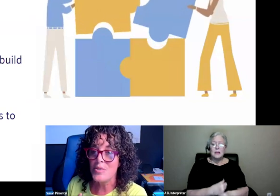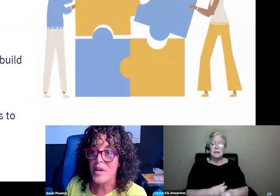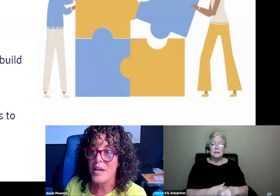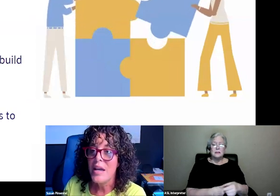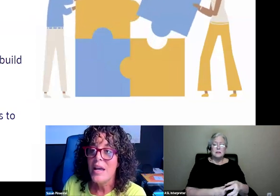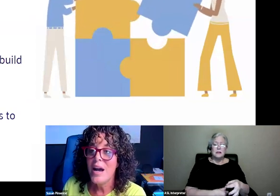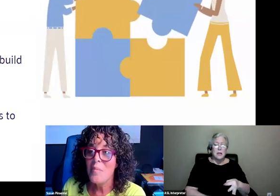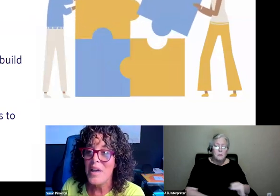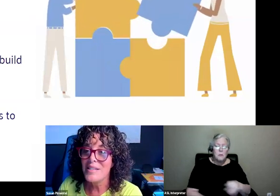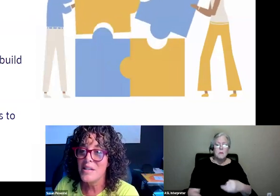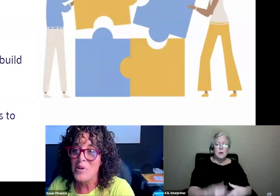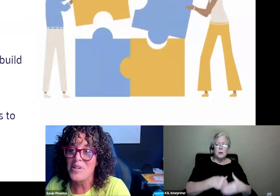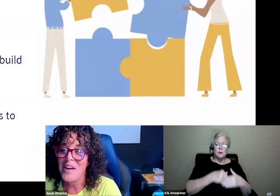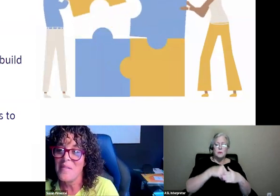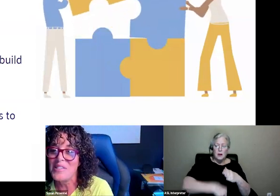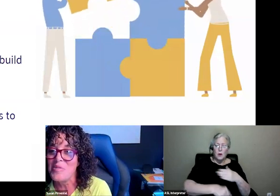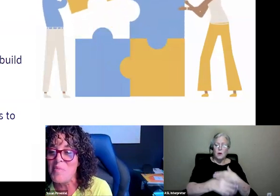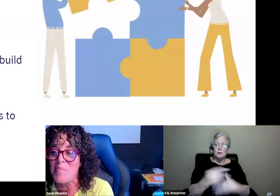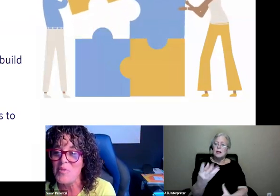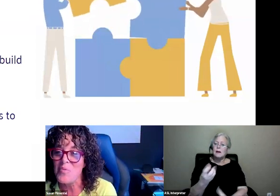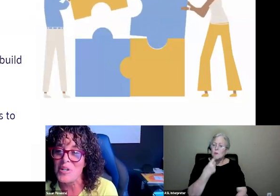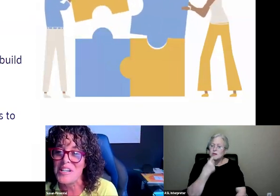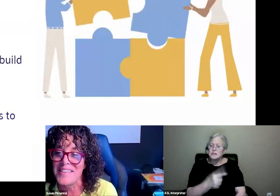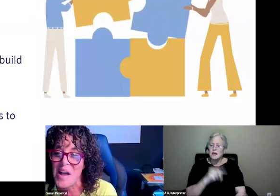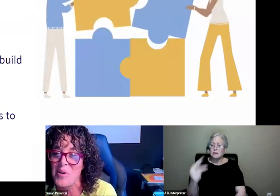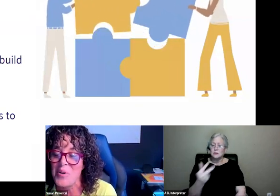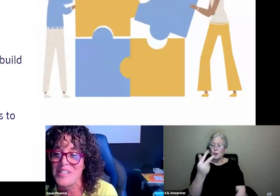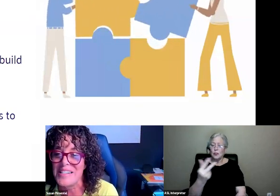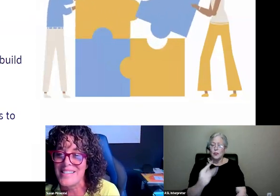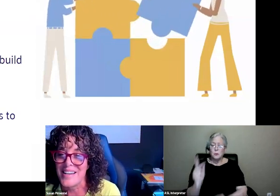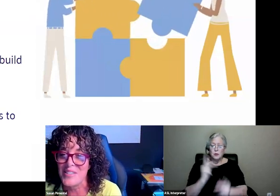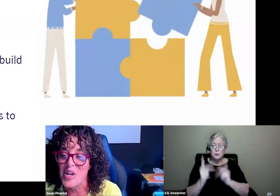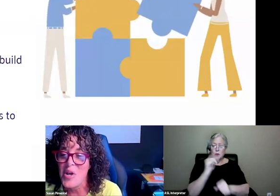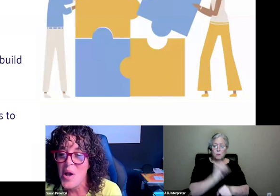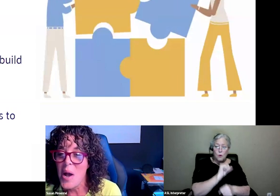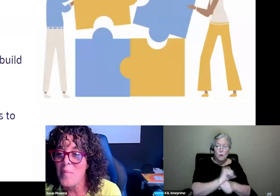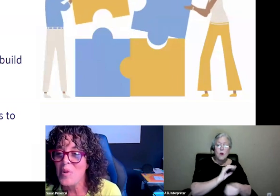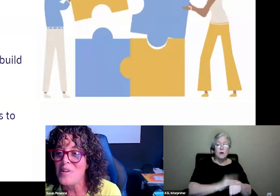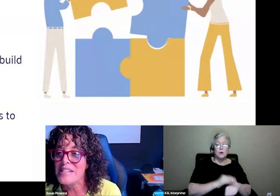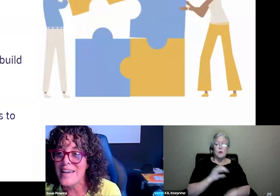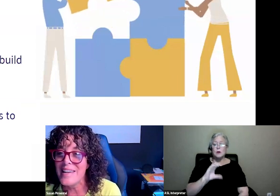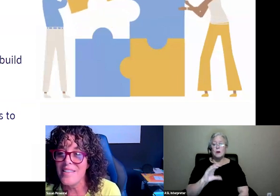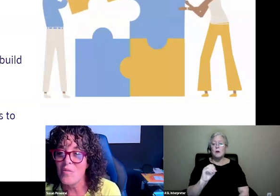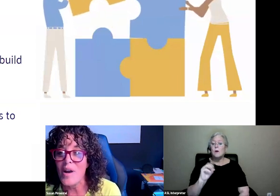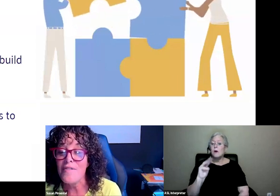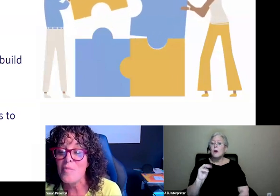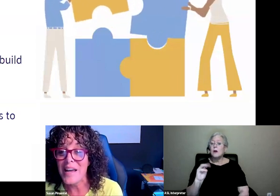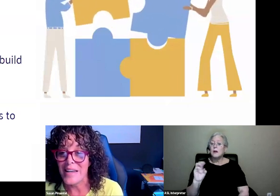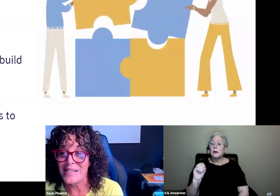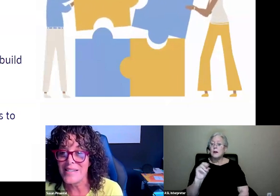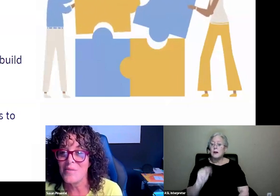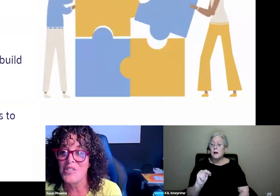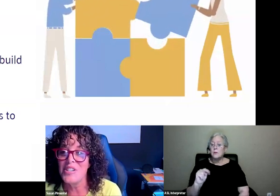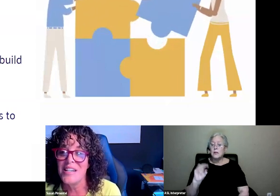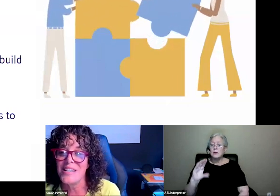I also want to say, and as someone, as three people who worked on the Common Core State Standards, we say their rightful